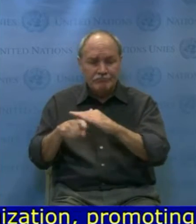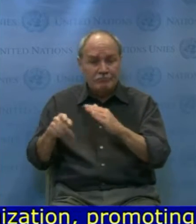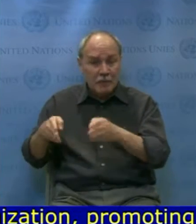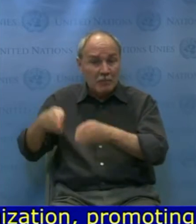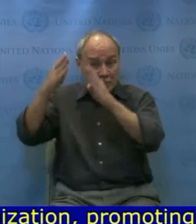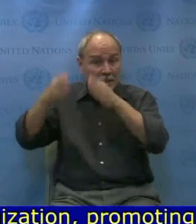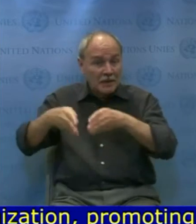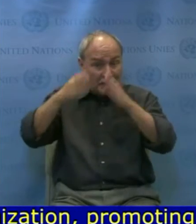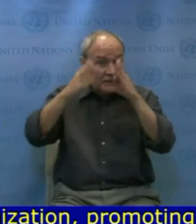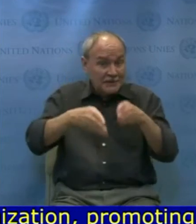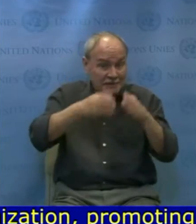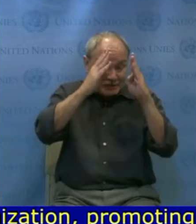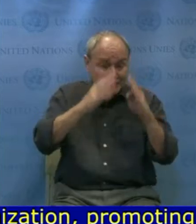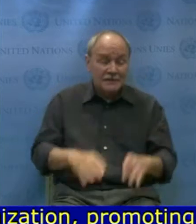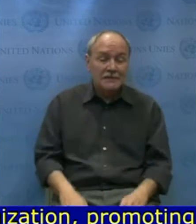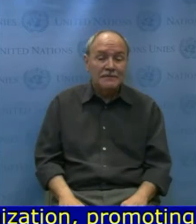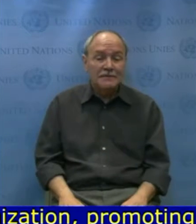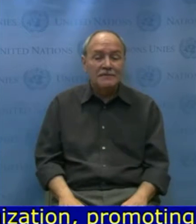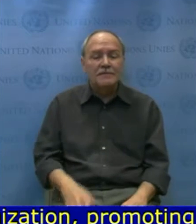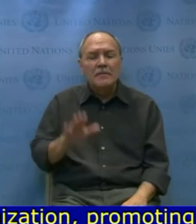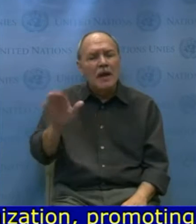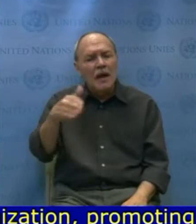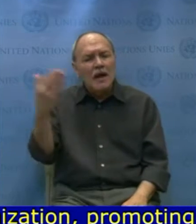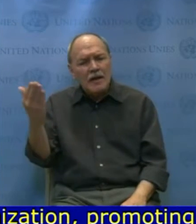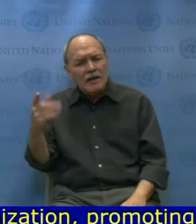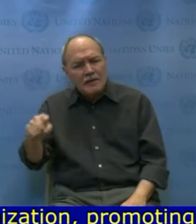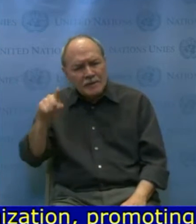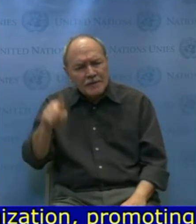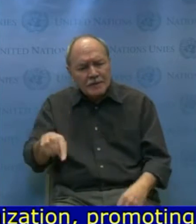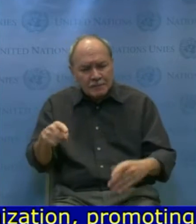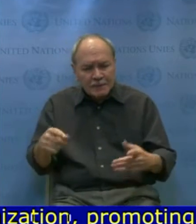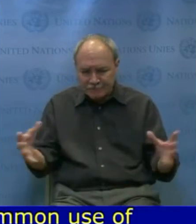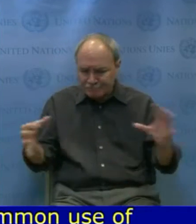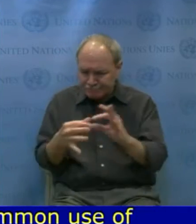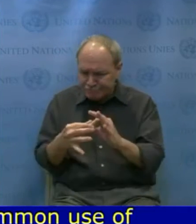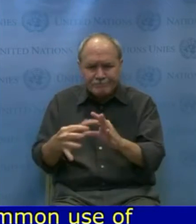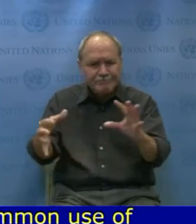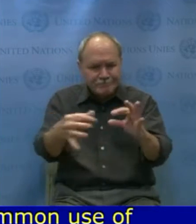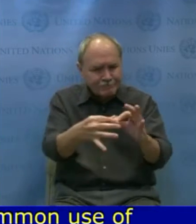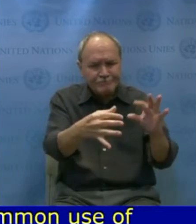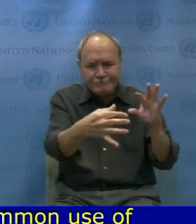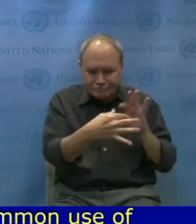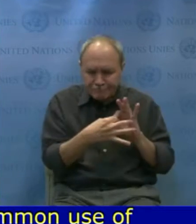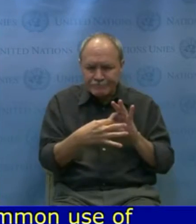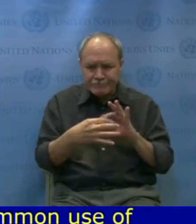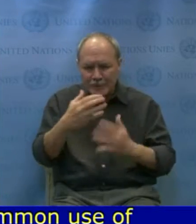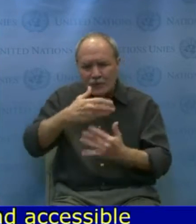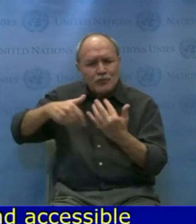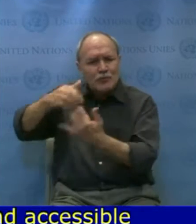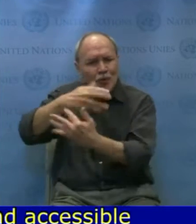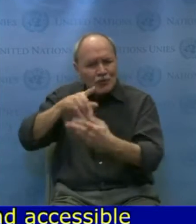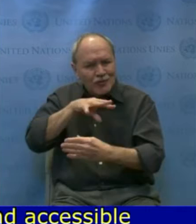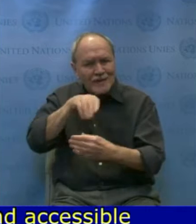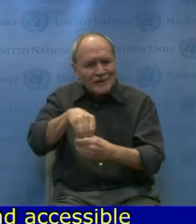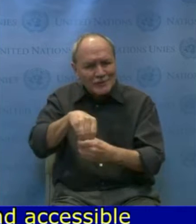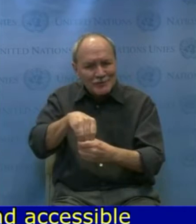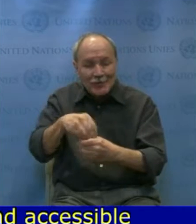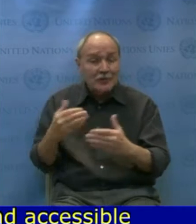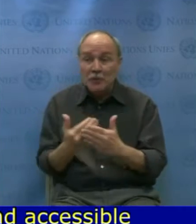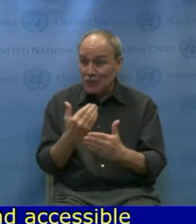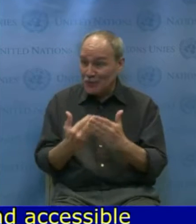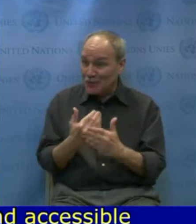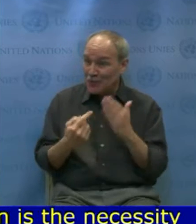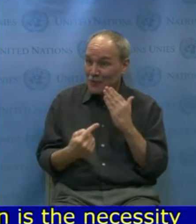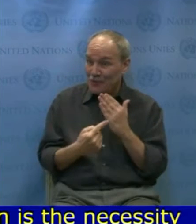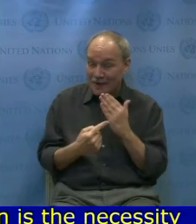of action is the necessity of connecting people through new technologies to ensure social inclusion. education. For example, the importance